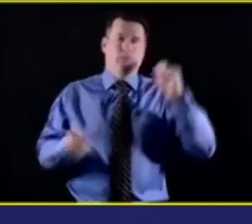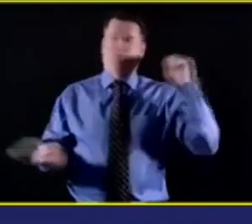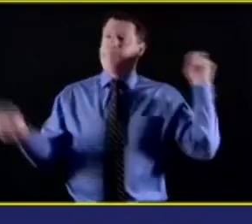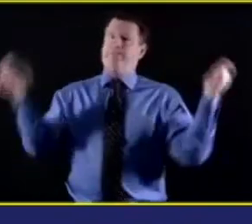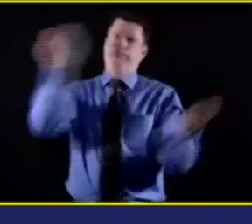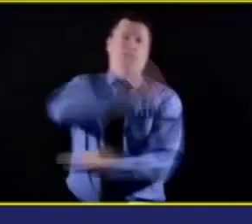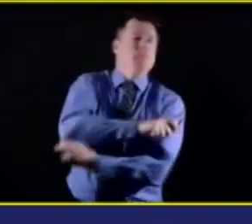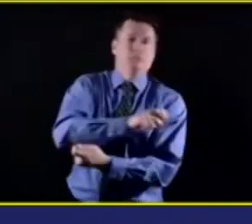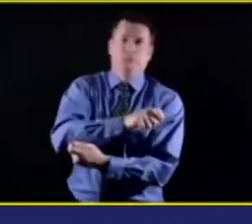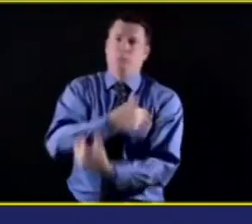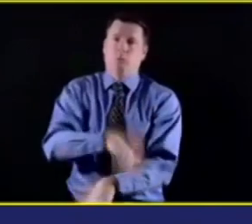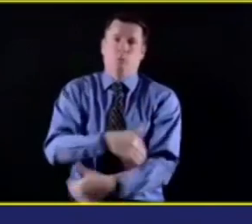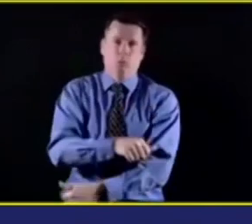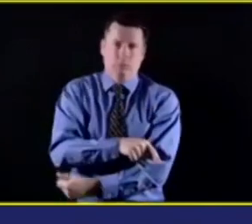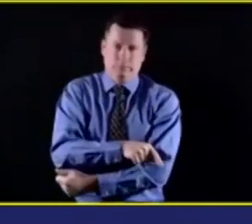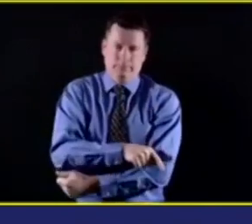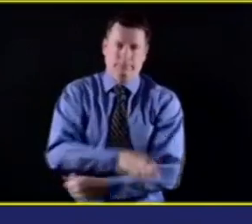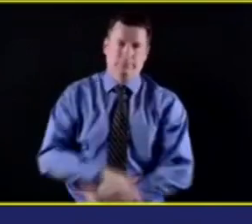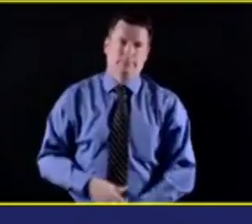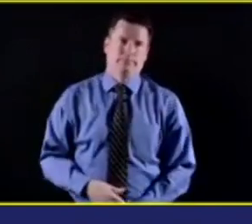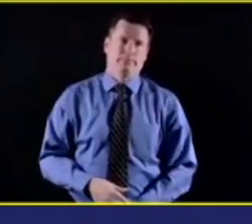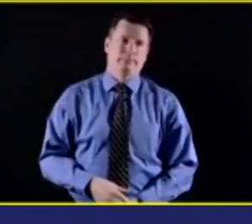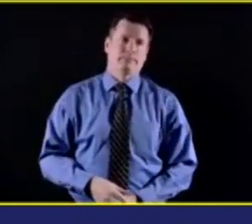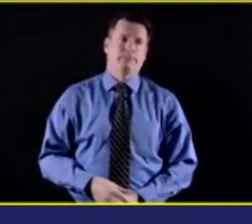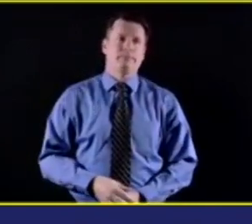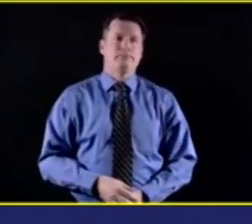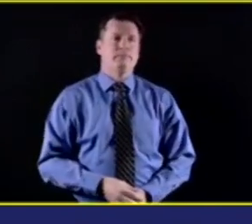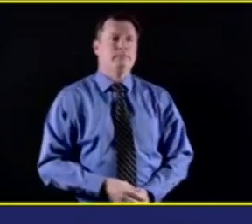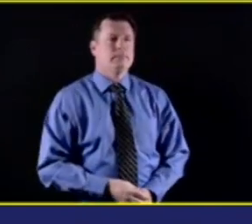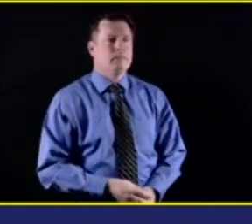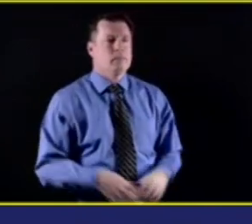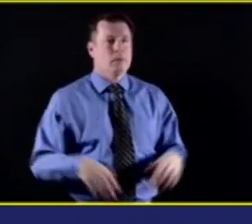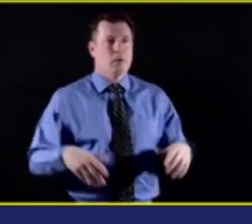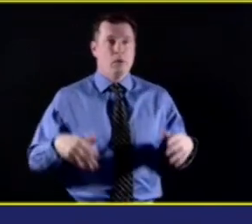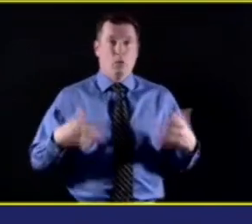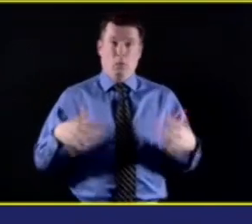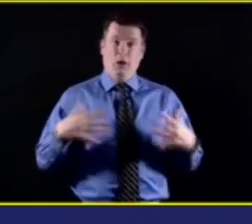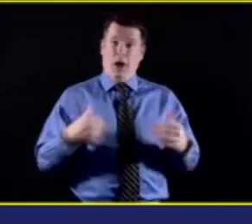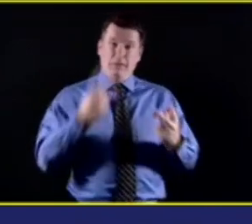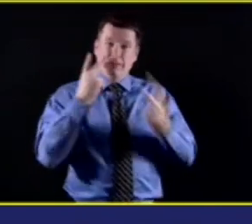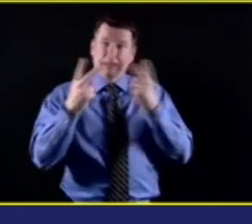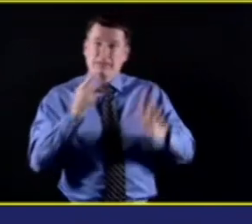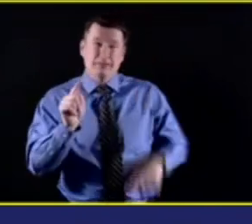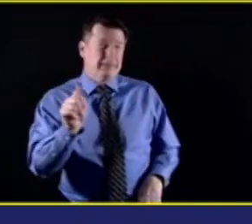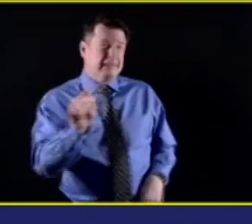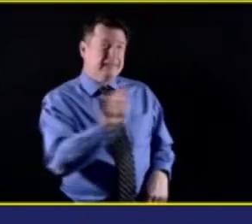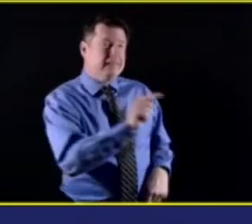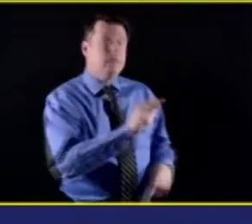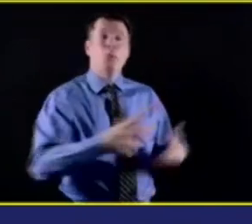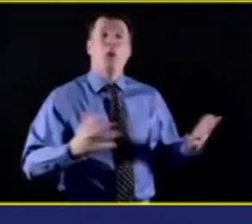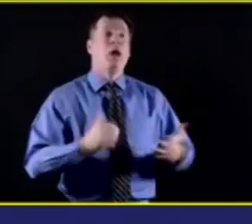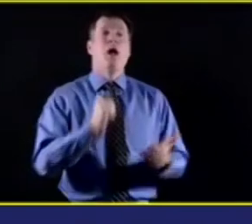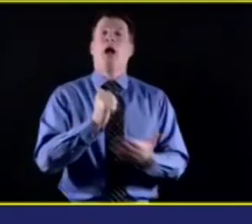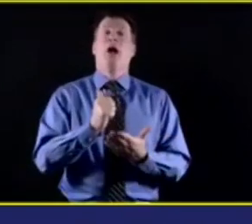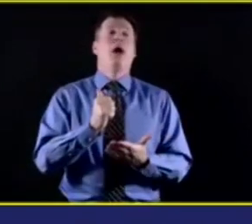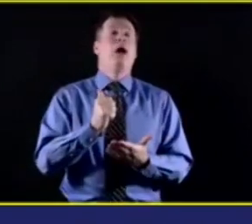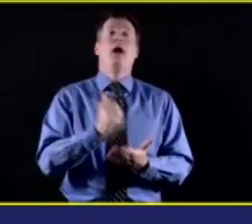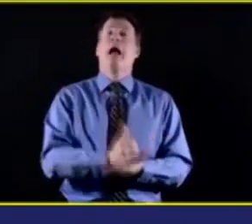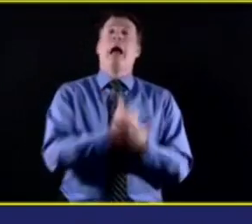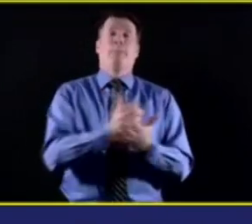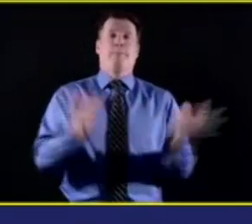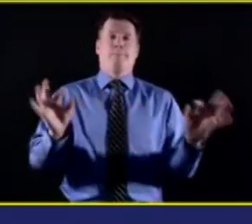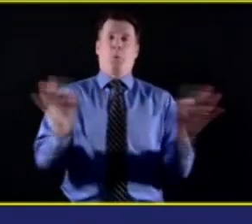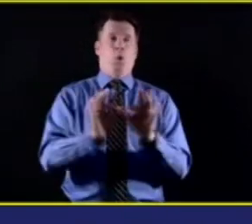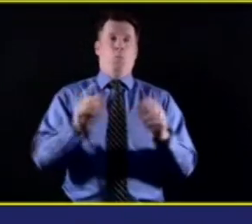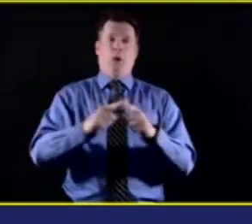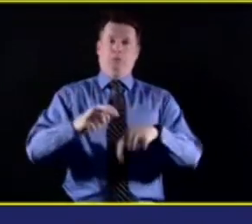and adults do too, when we establish routines. Um, so sometimes it may not be about being able to do it all, but being able to do what